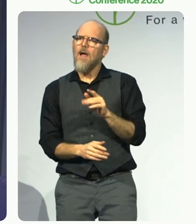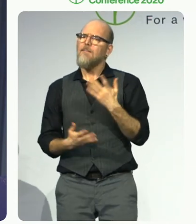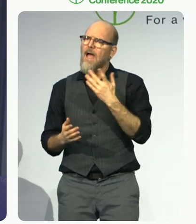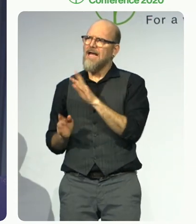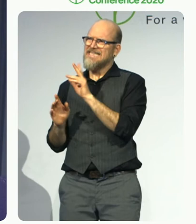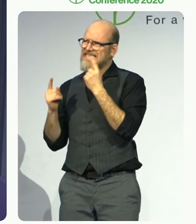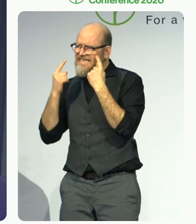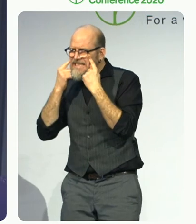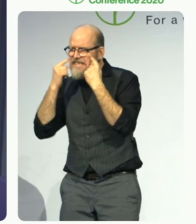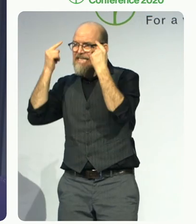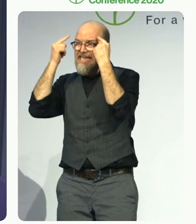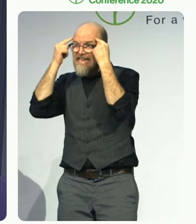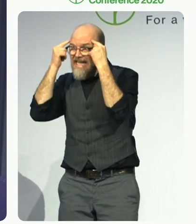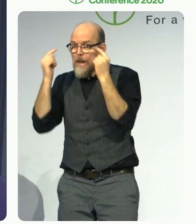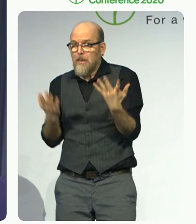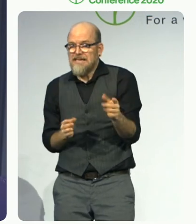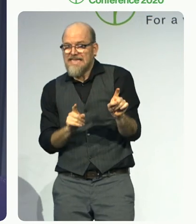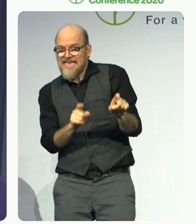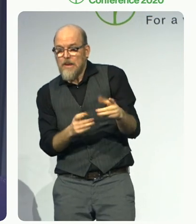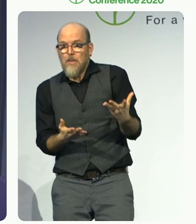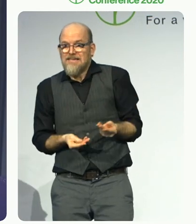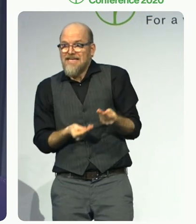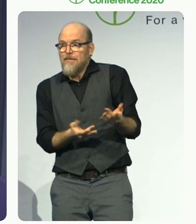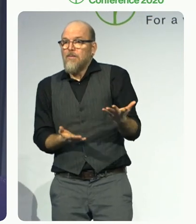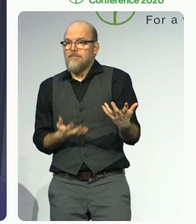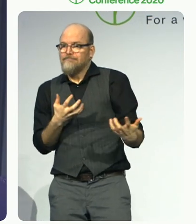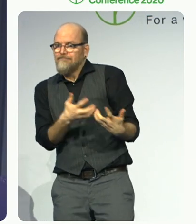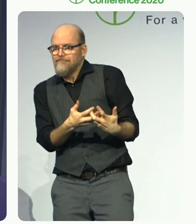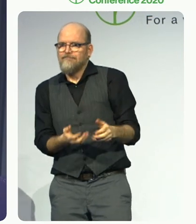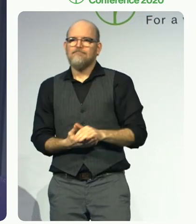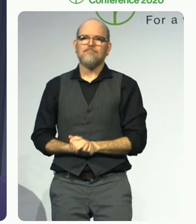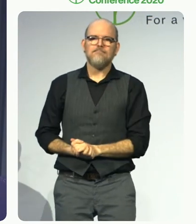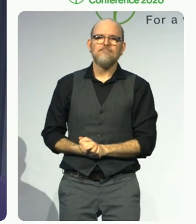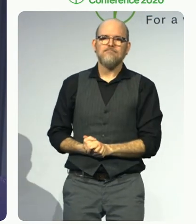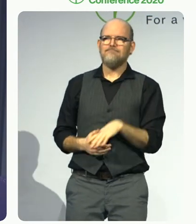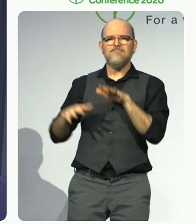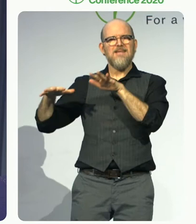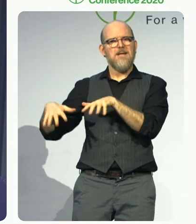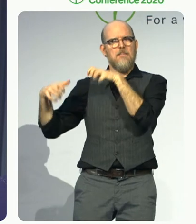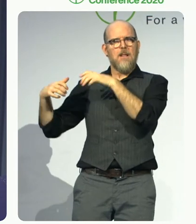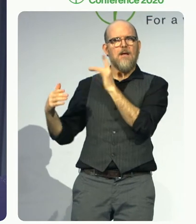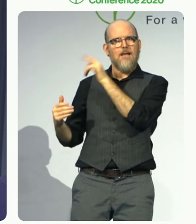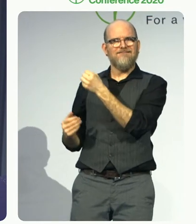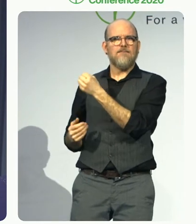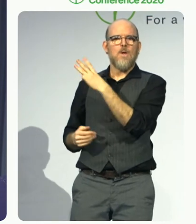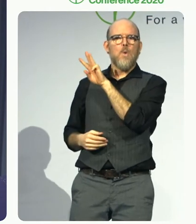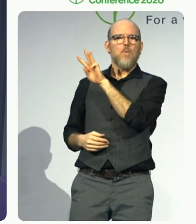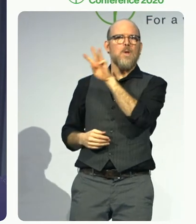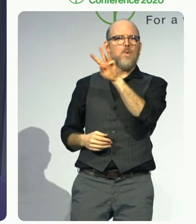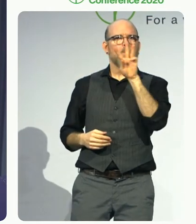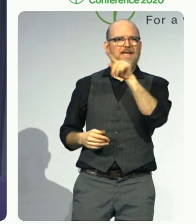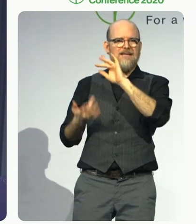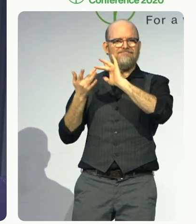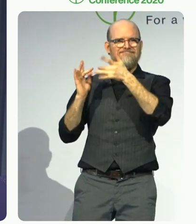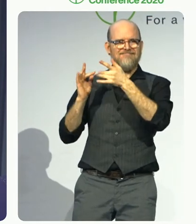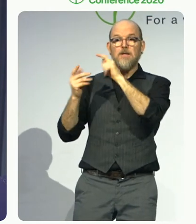parliament's website also is an important contribution to its goal. More interesting and groundbreaking